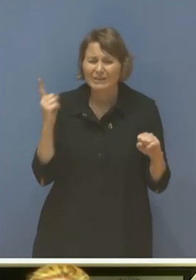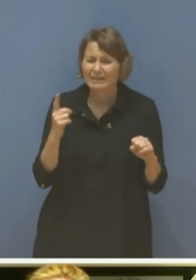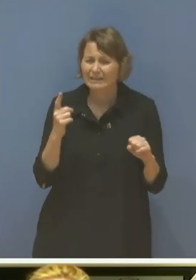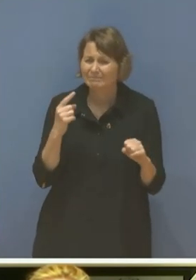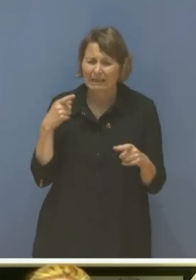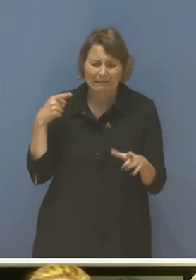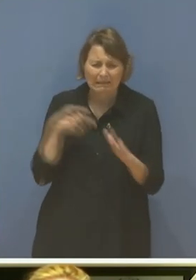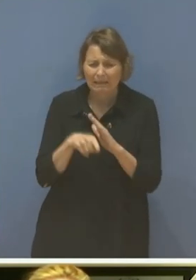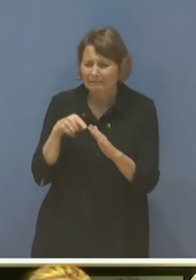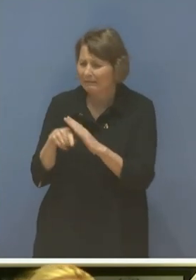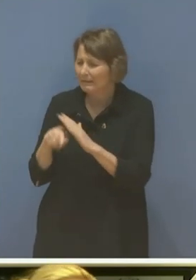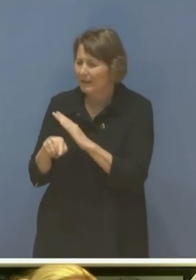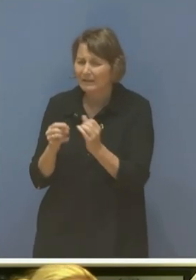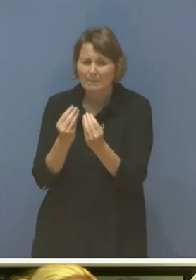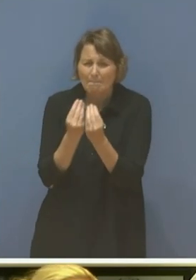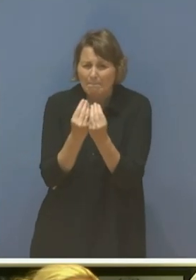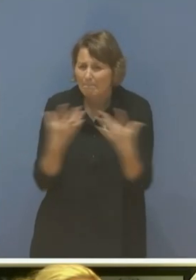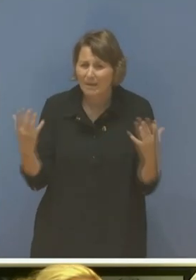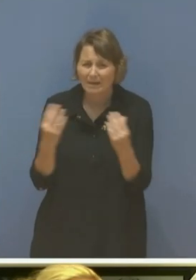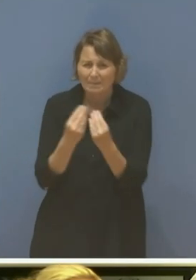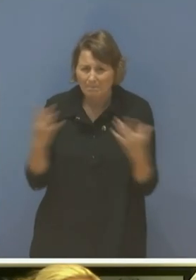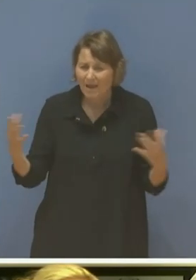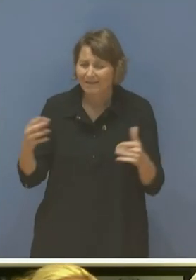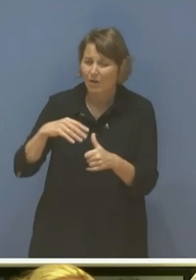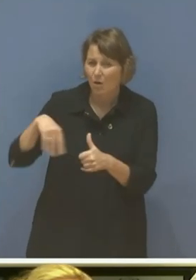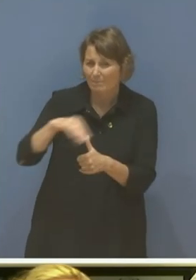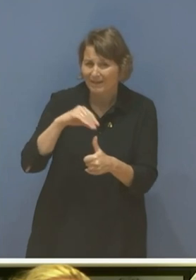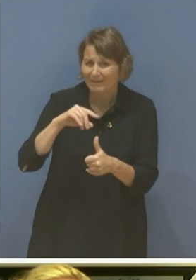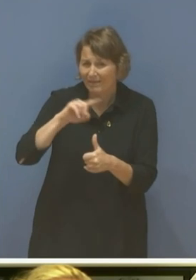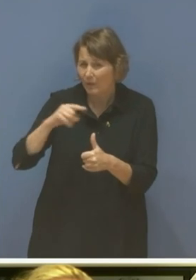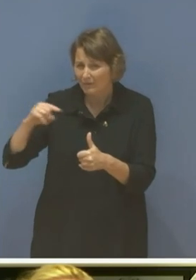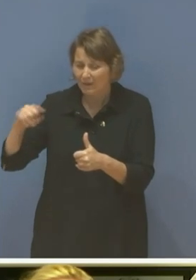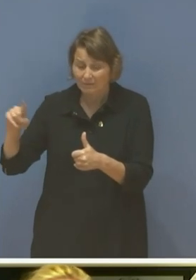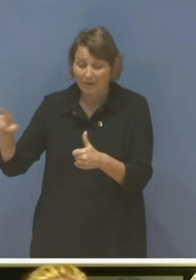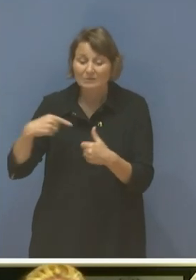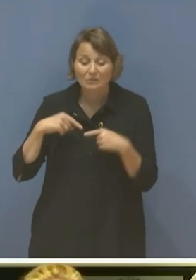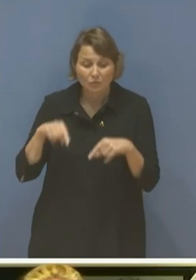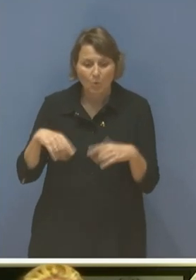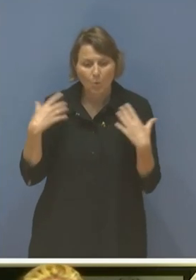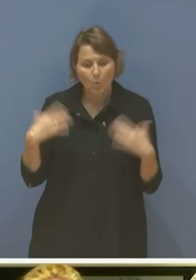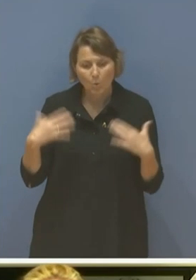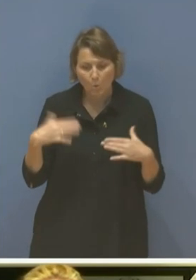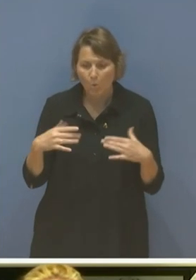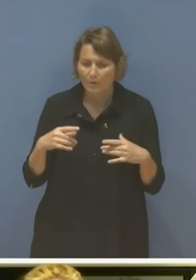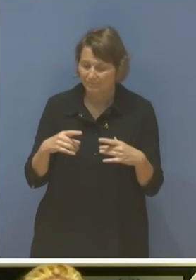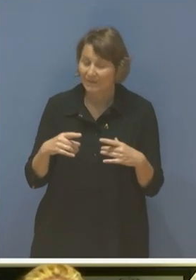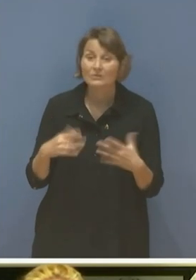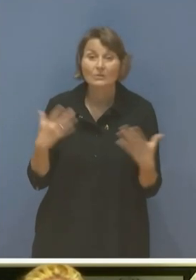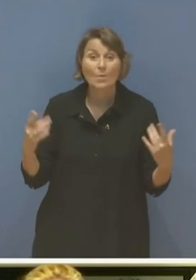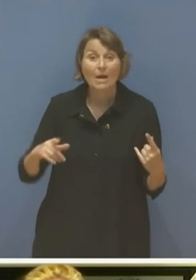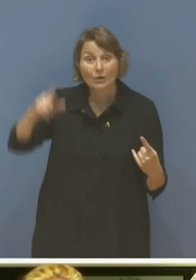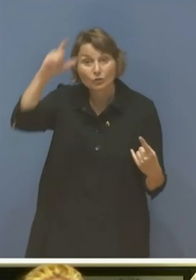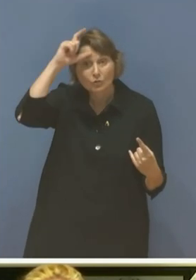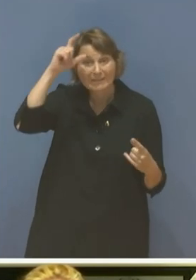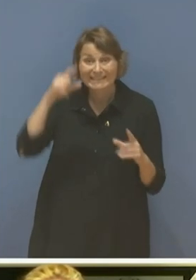1920 as part of successive massacres by Turkey. There were further massacres